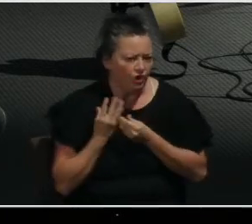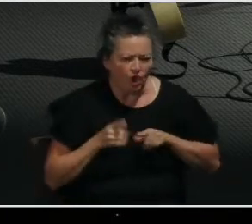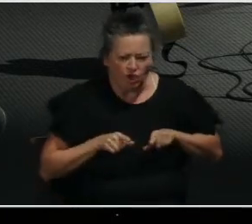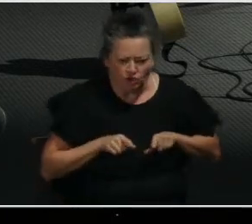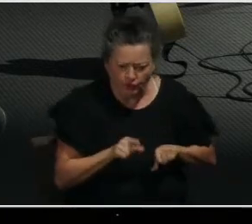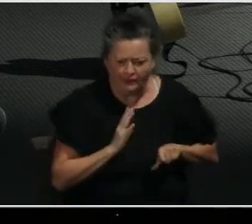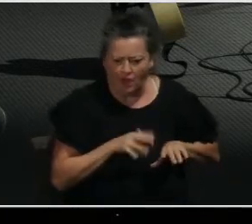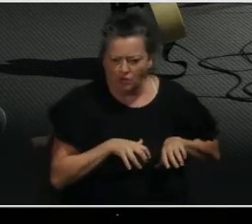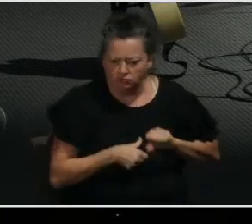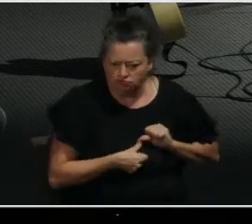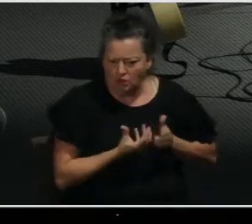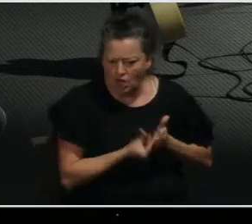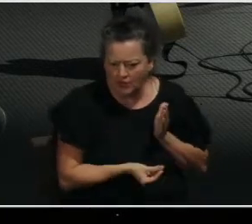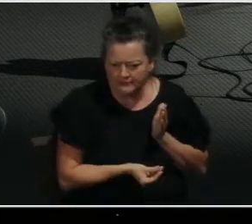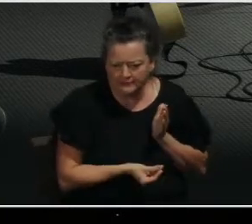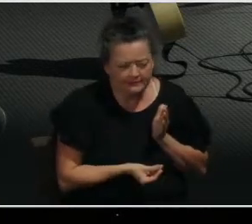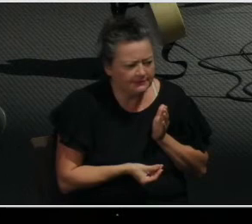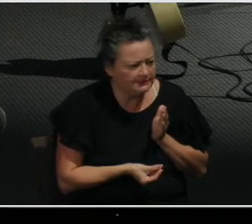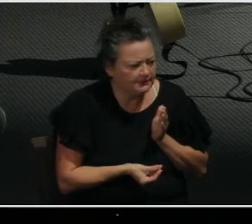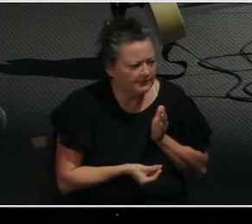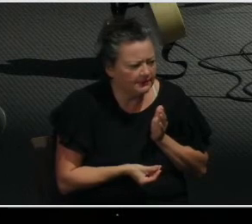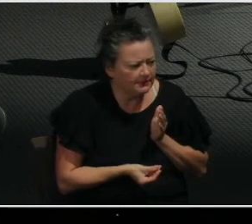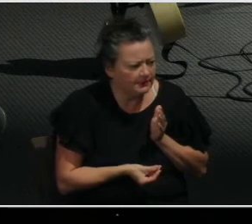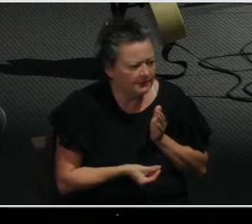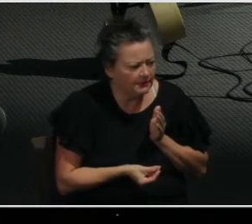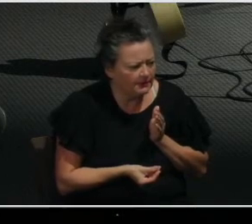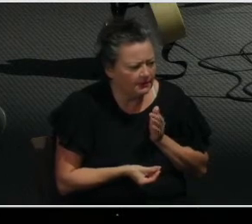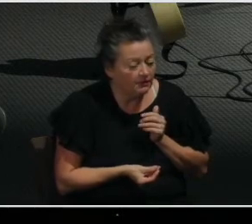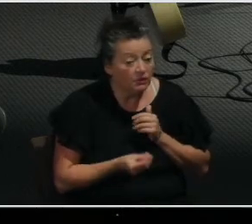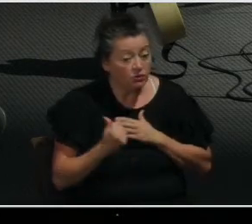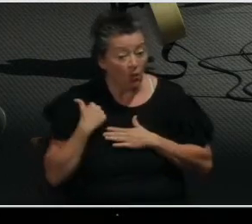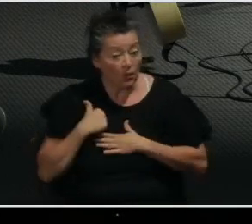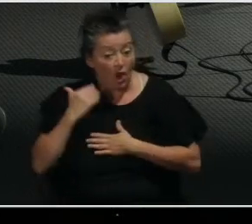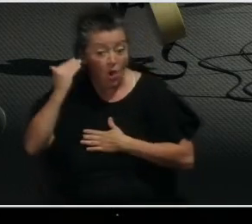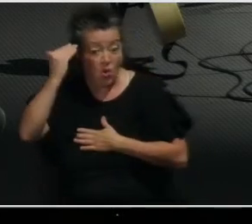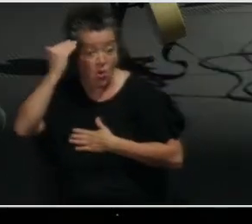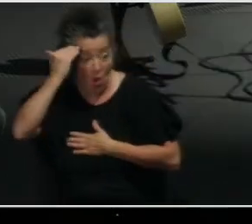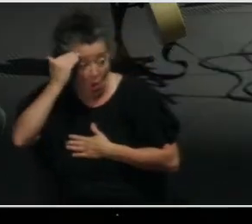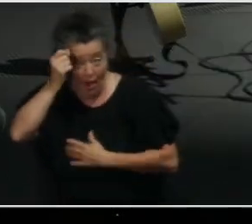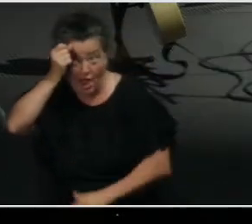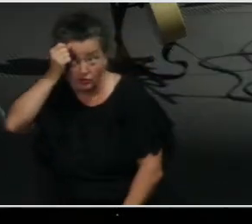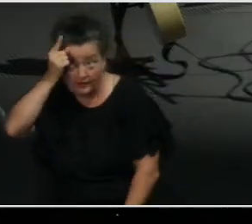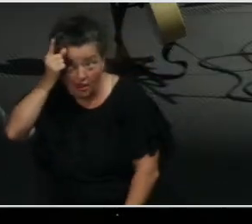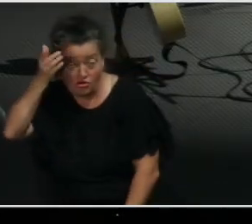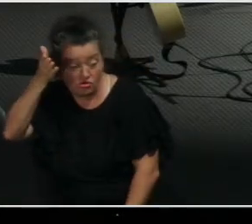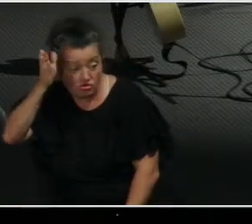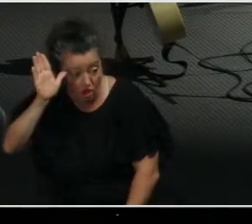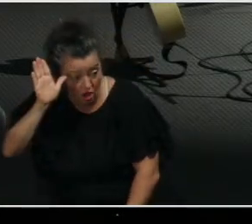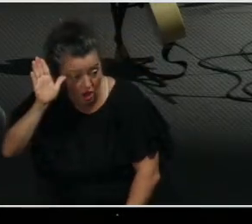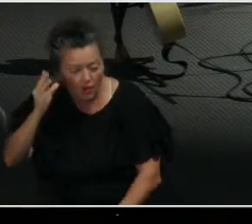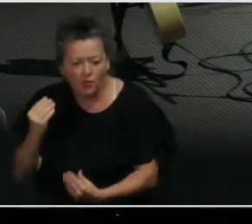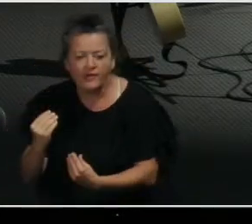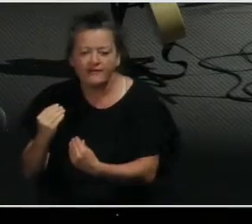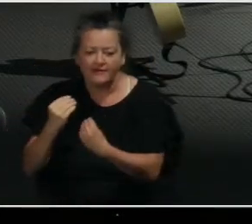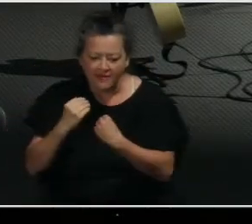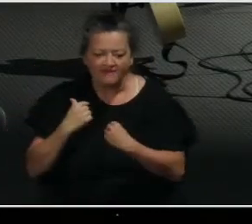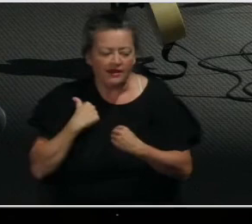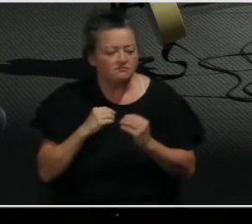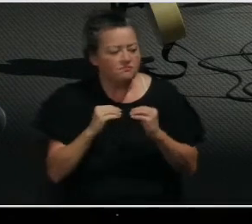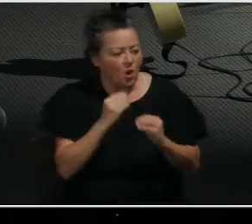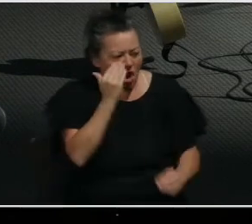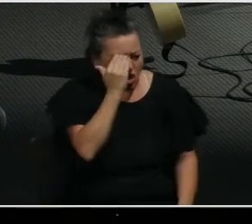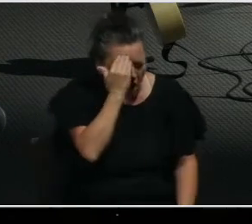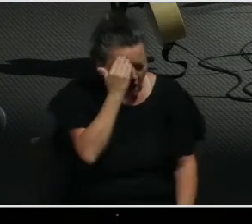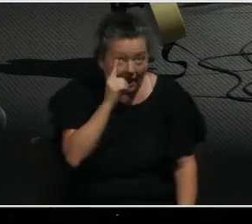can contribute to a life pleasing to God as we look at the world through the eyes of